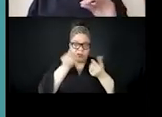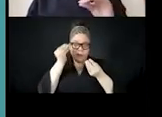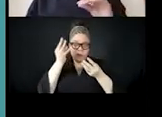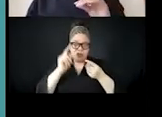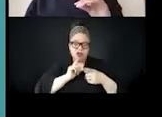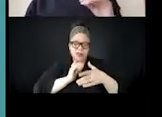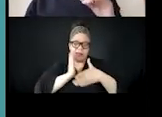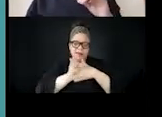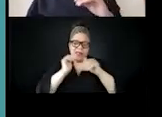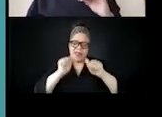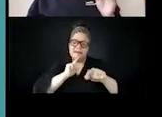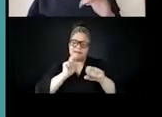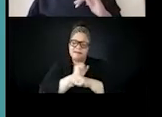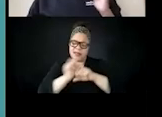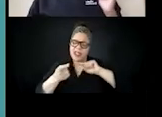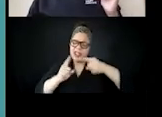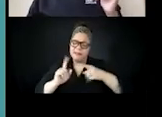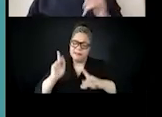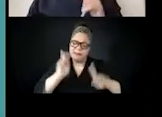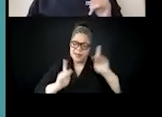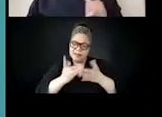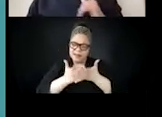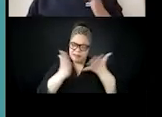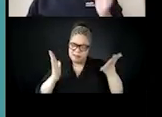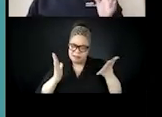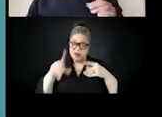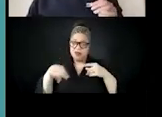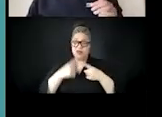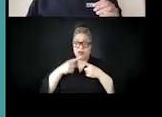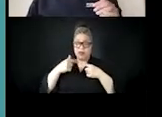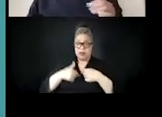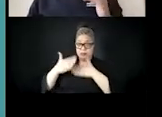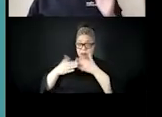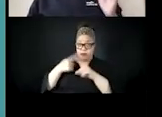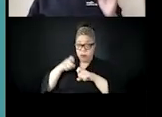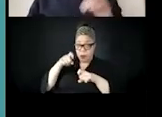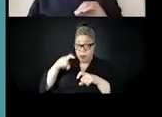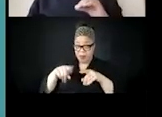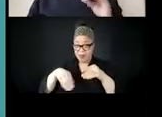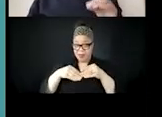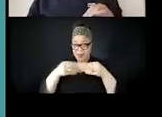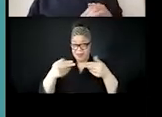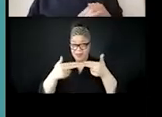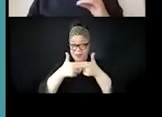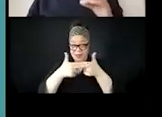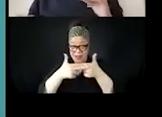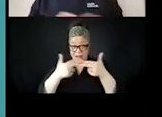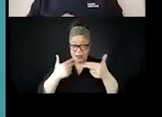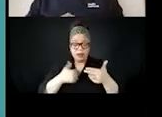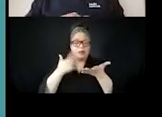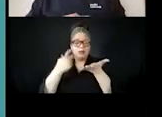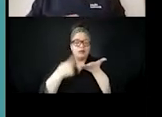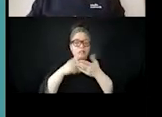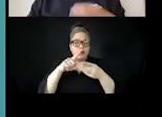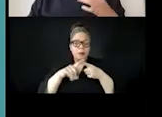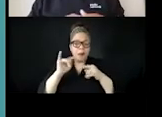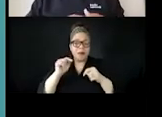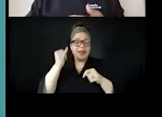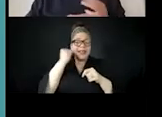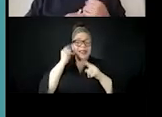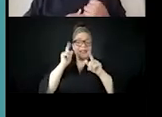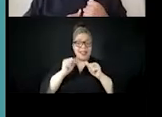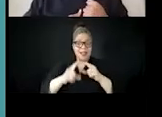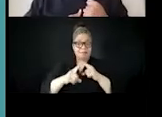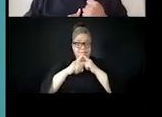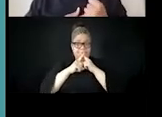bothers you. Um, but just wanted to, you know, quickly talk about Jean Seberg, who was an American actress who supported